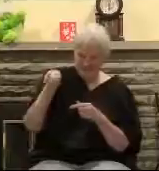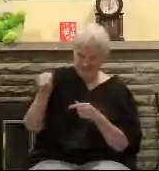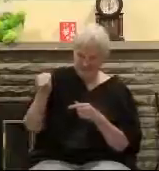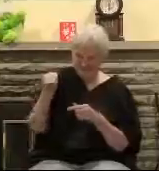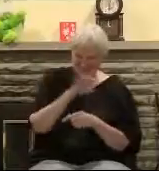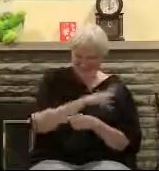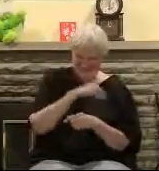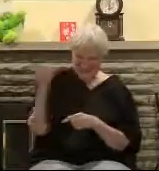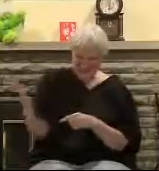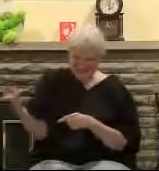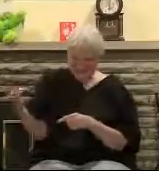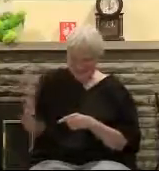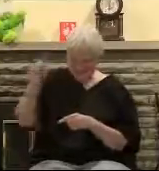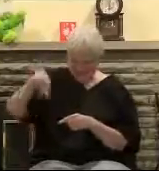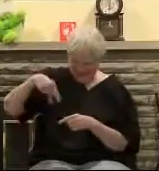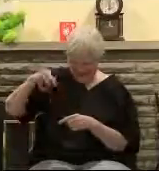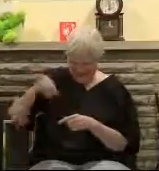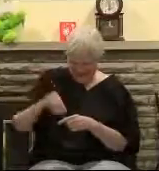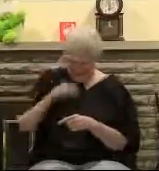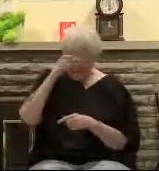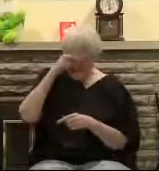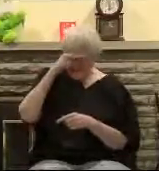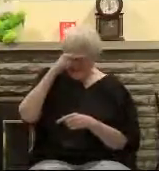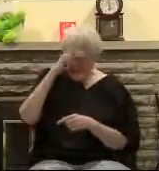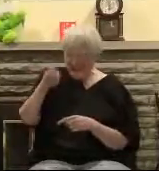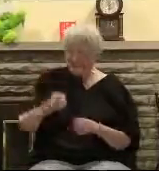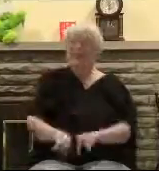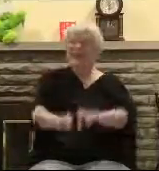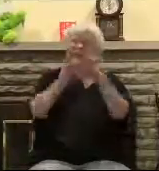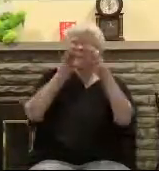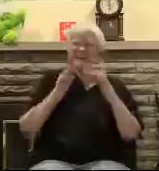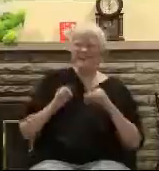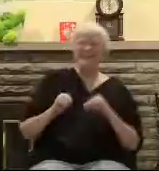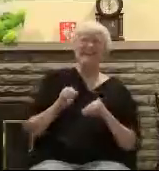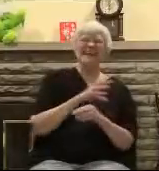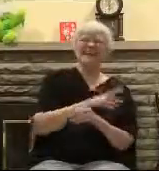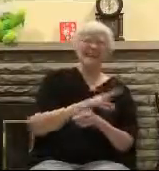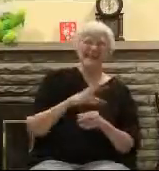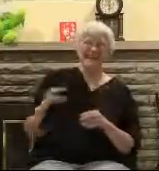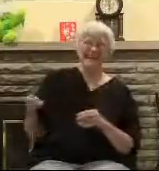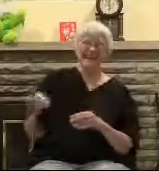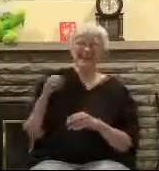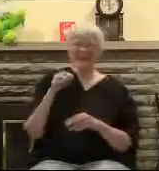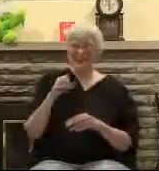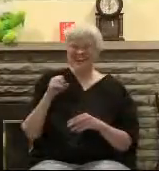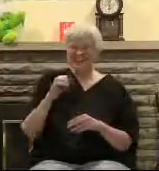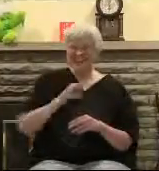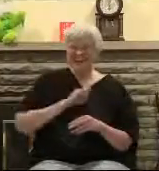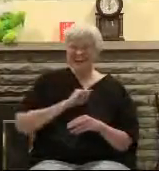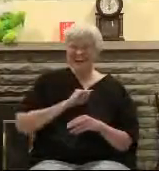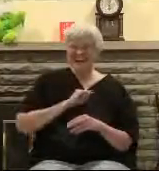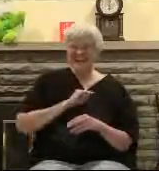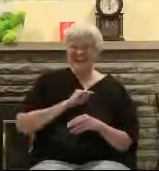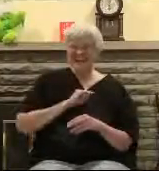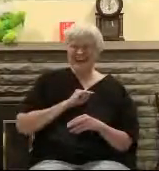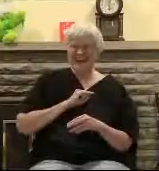3 p.m. and 6 p.m. or dusk he was buried. And that's when the countdown began and continued and we